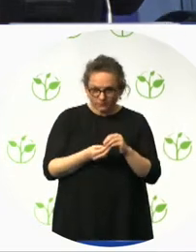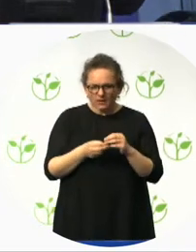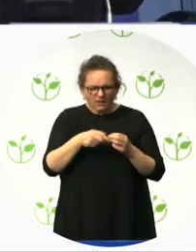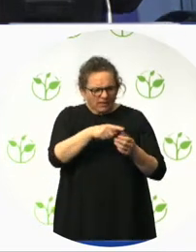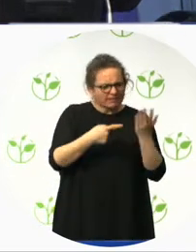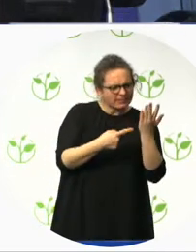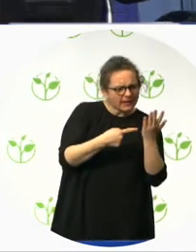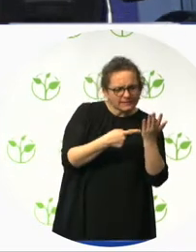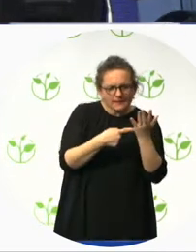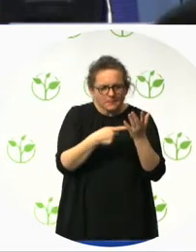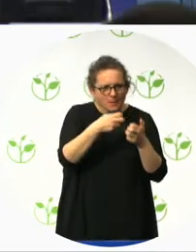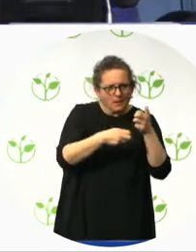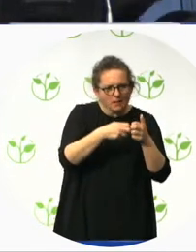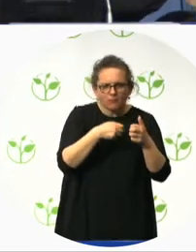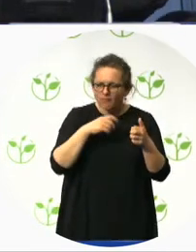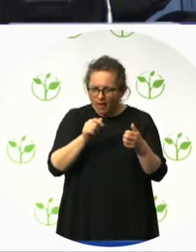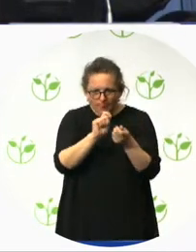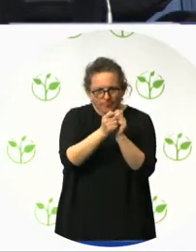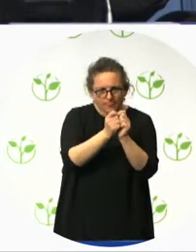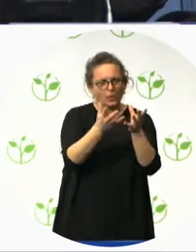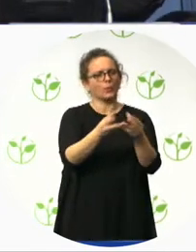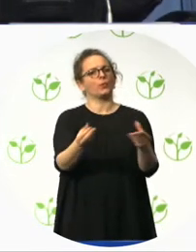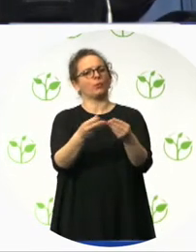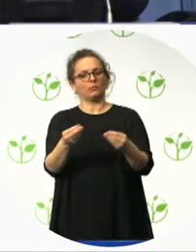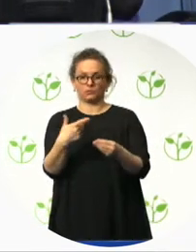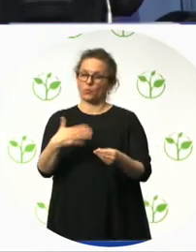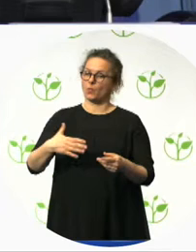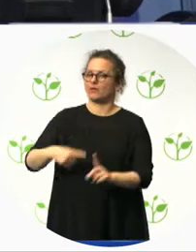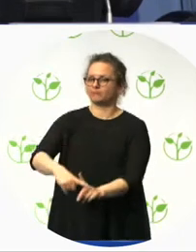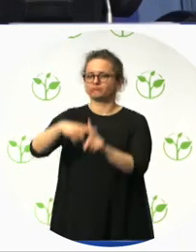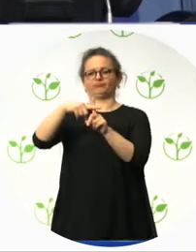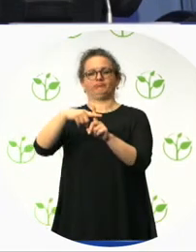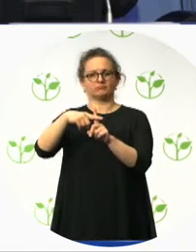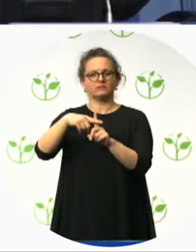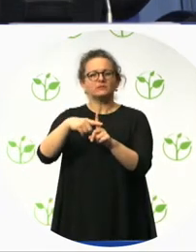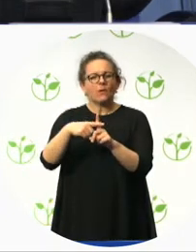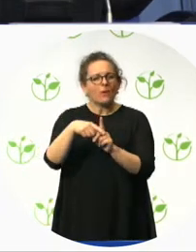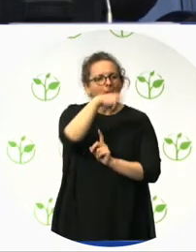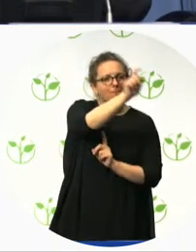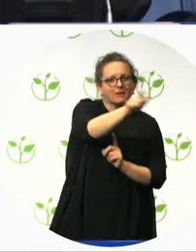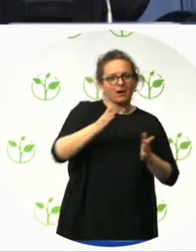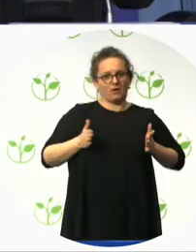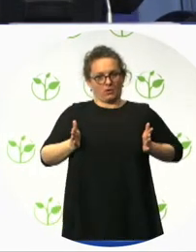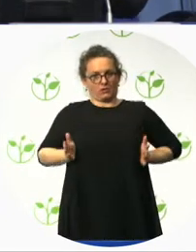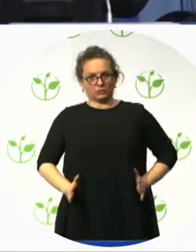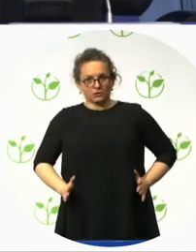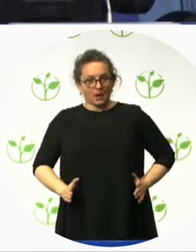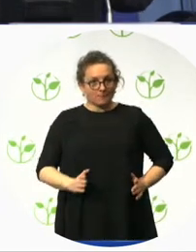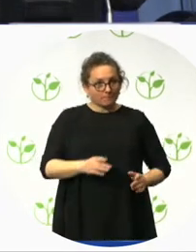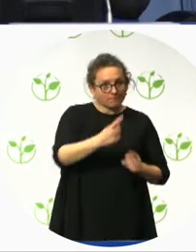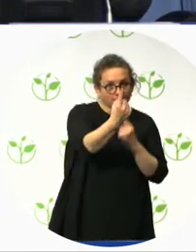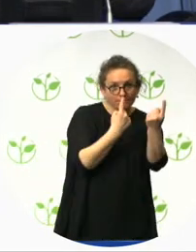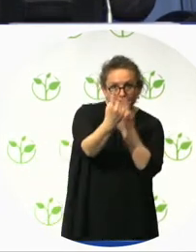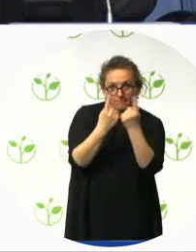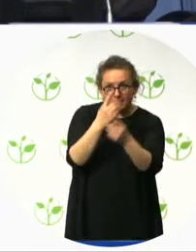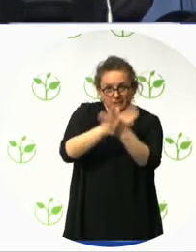customers and for employees. Because both goals are important.